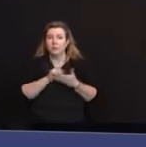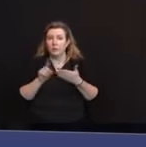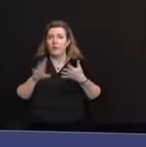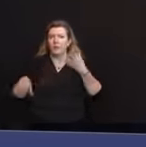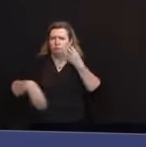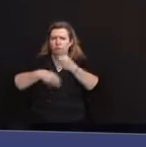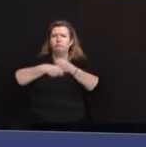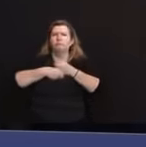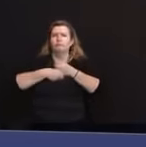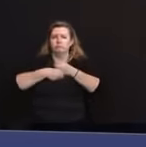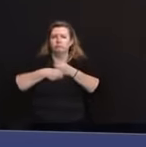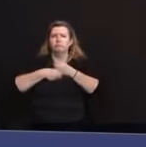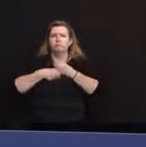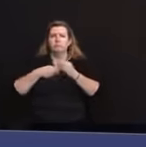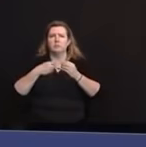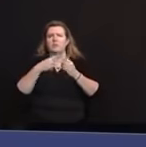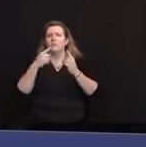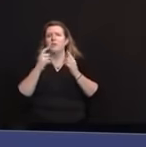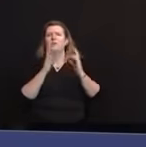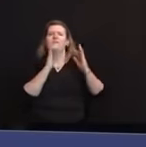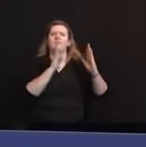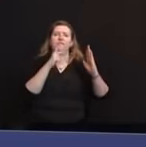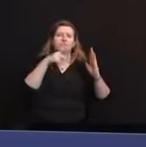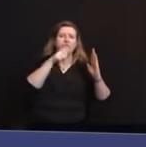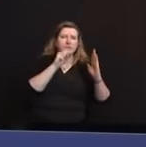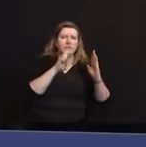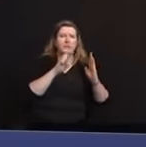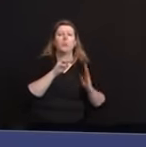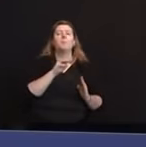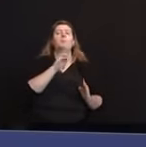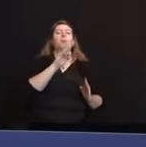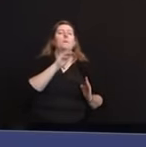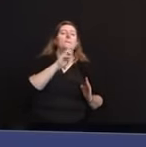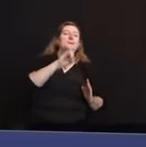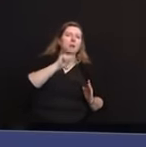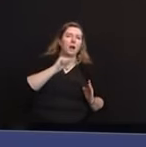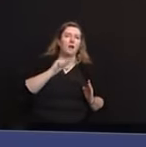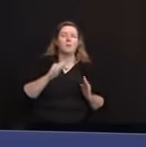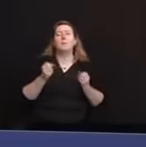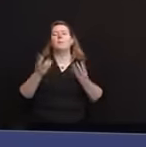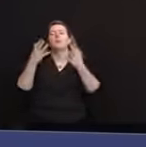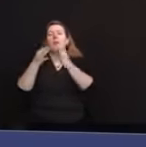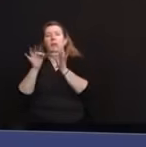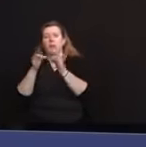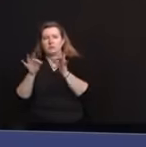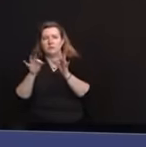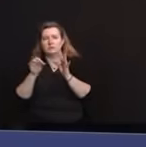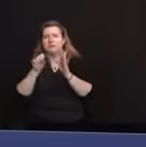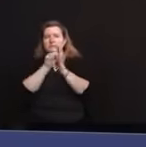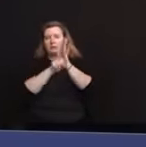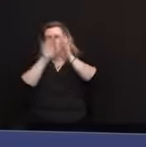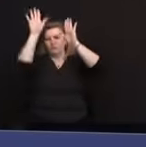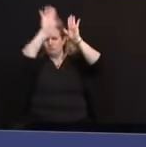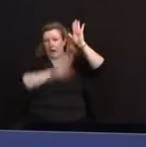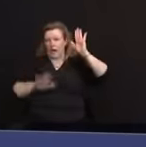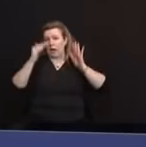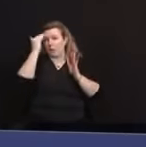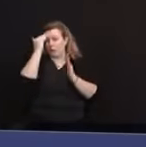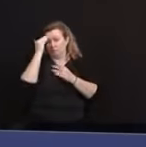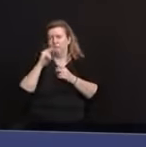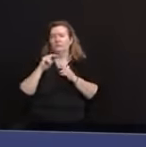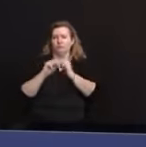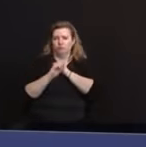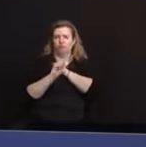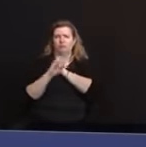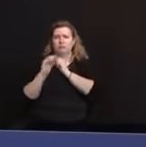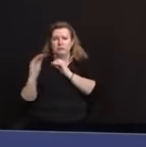of a multimedia, multilingual, statewide public awareness campaign to create the public awareness to educate